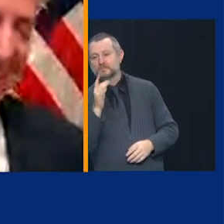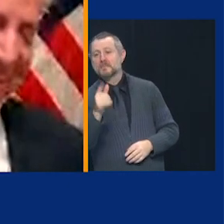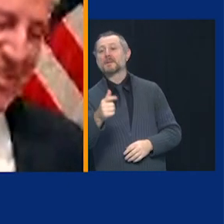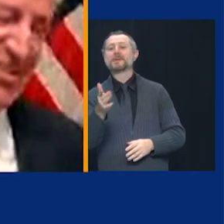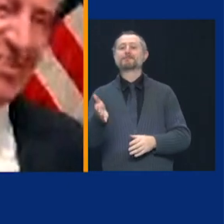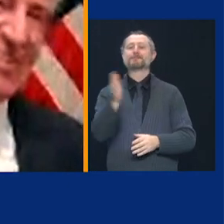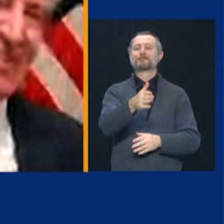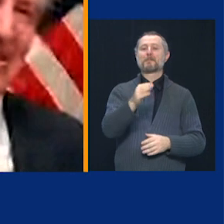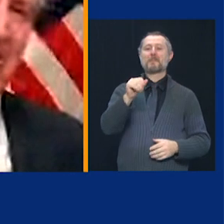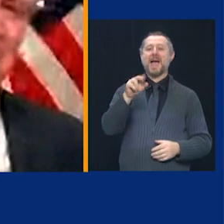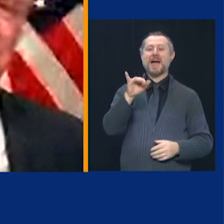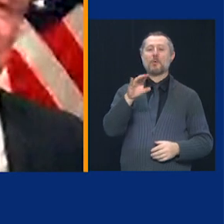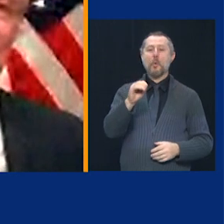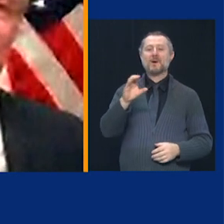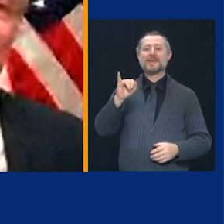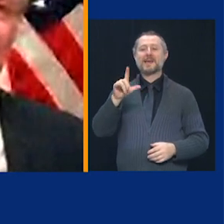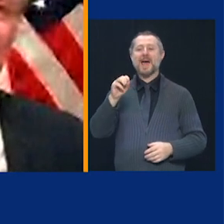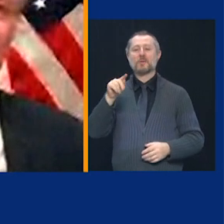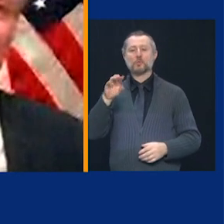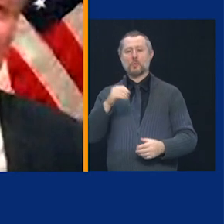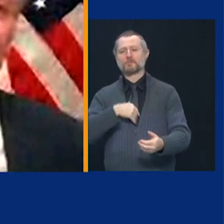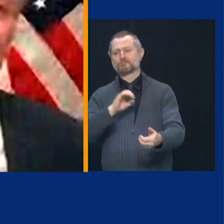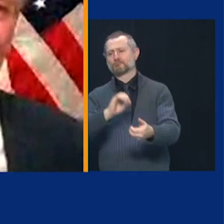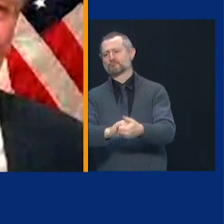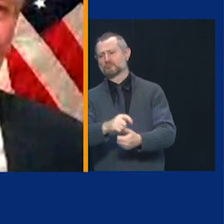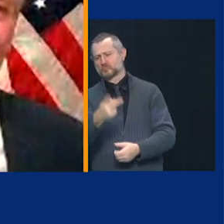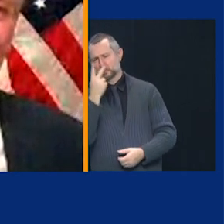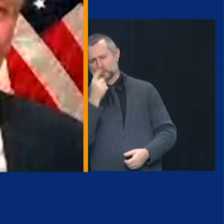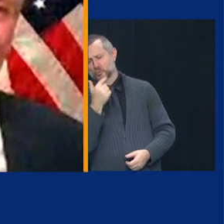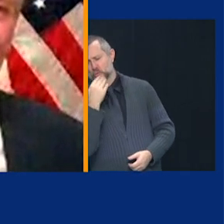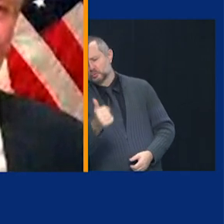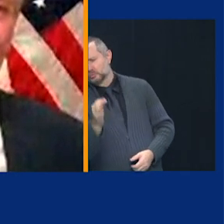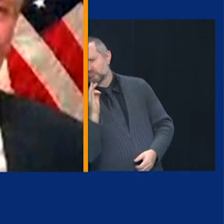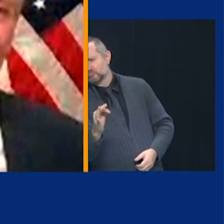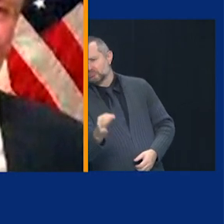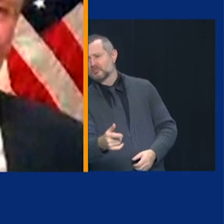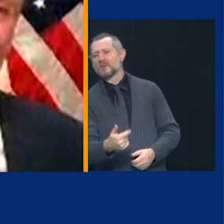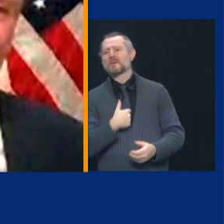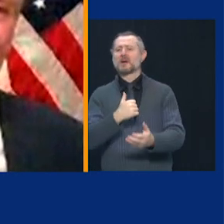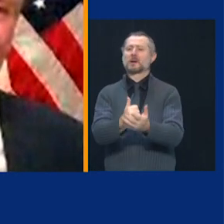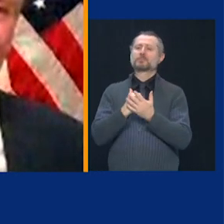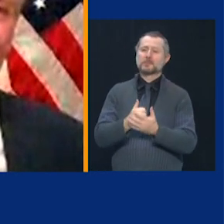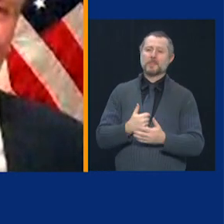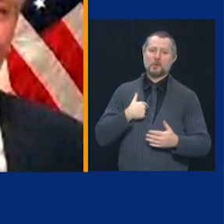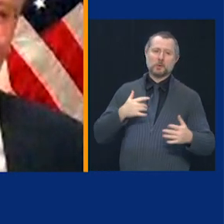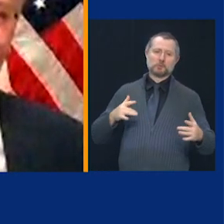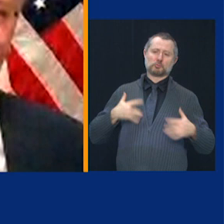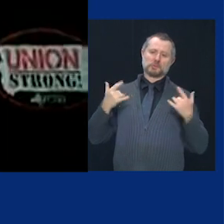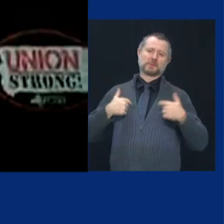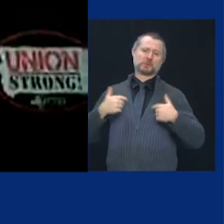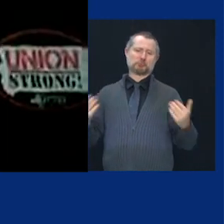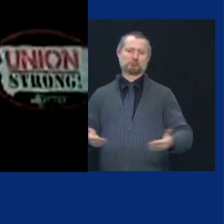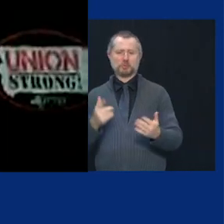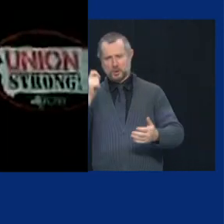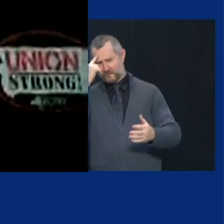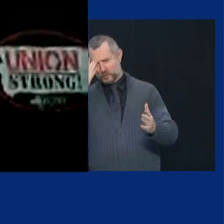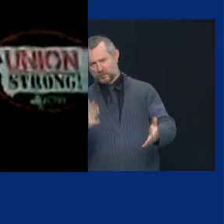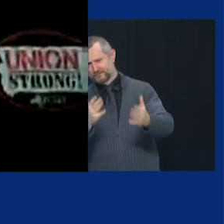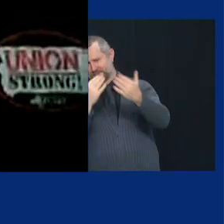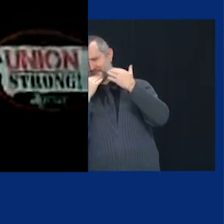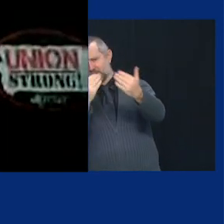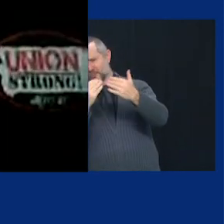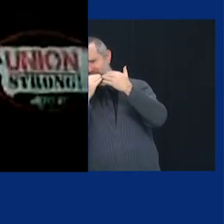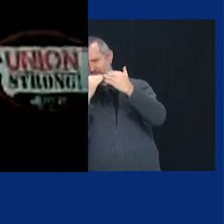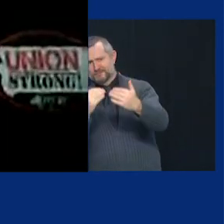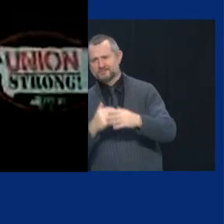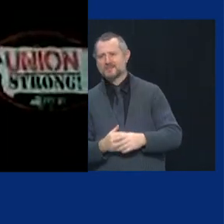president of the afl-cio good to be with you mario thank you for the help on this thank you governor thank you thank you for having me i